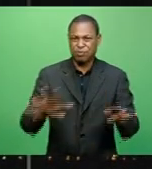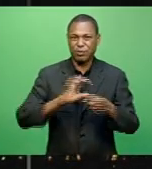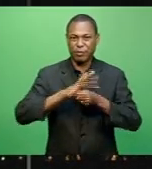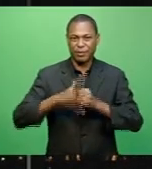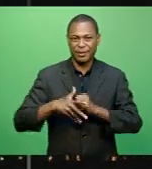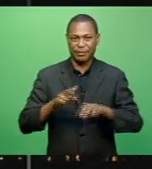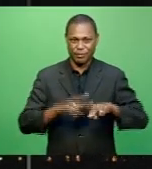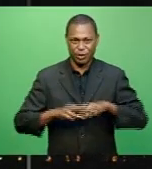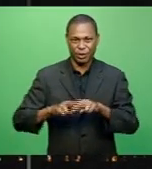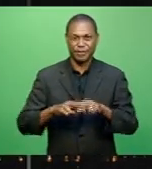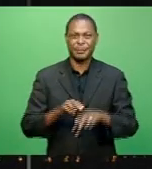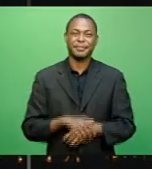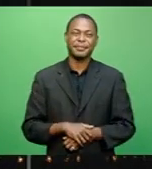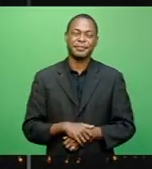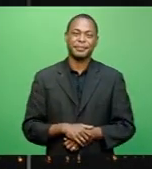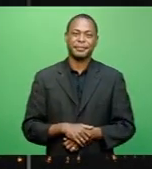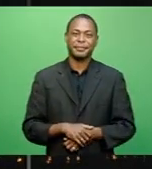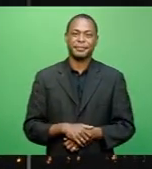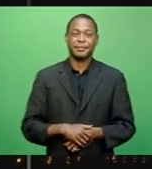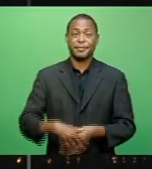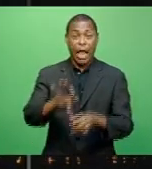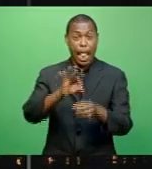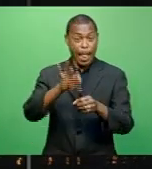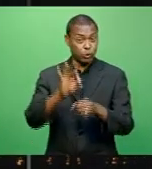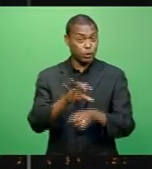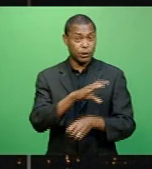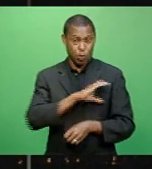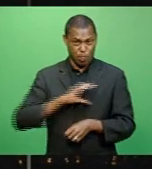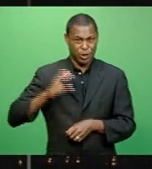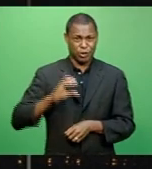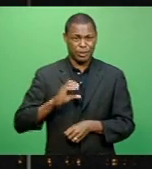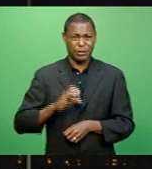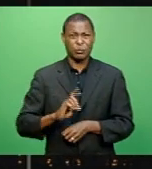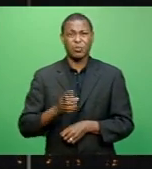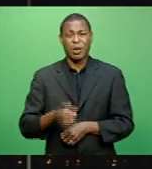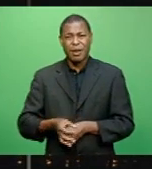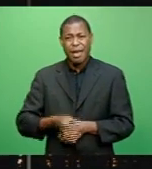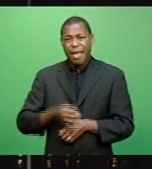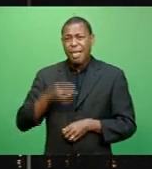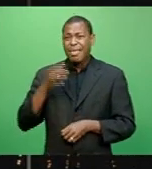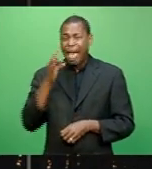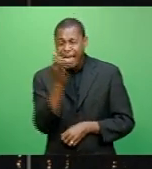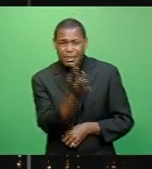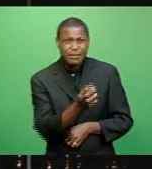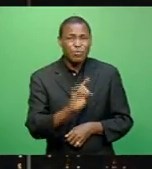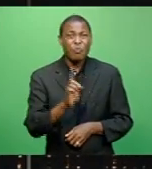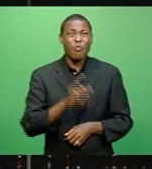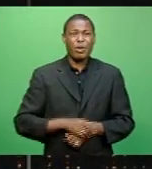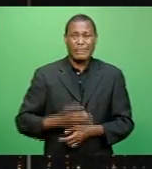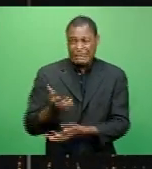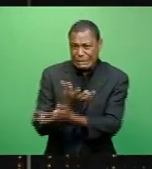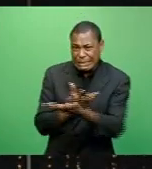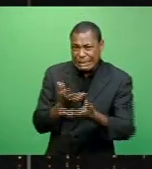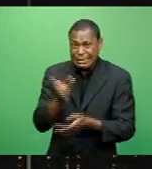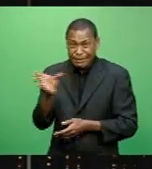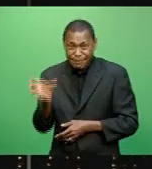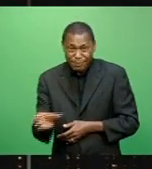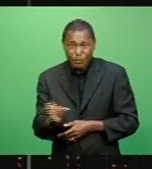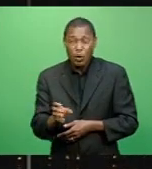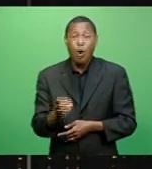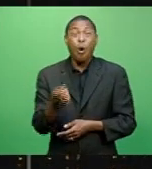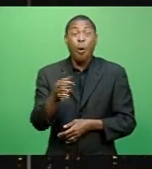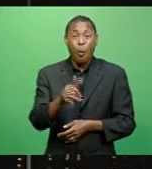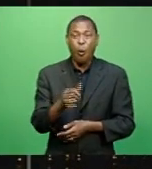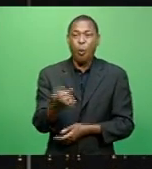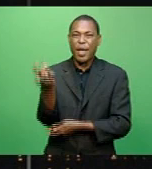The electoral commission has recommended that it be made a mediator, or if necessary, an arbitrator, for disputes between political